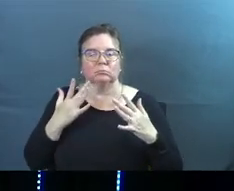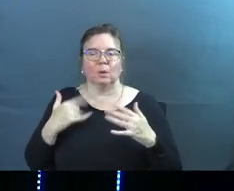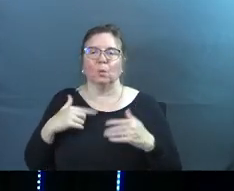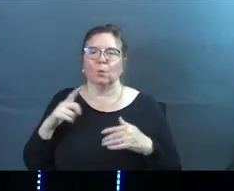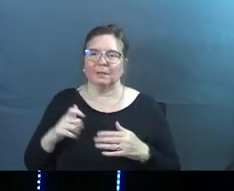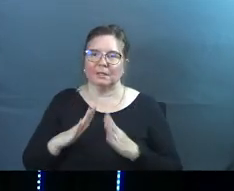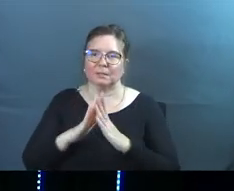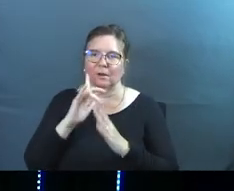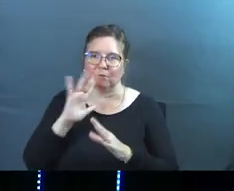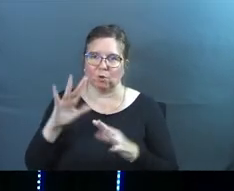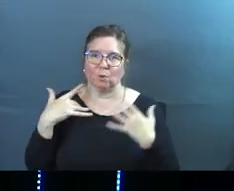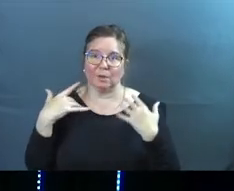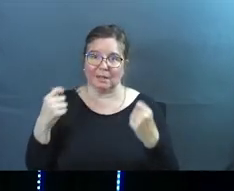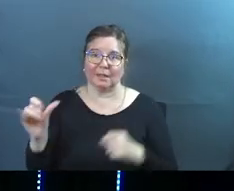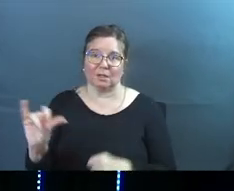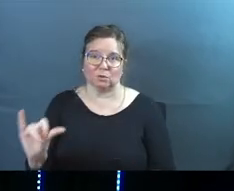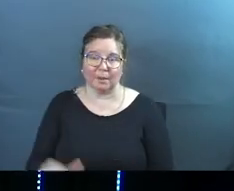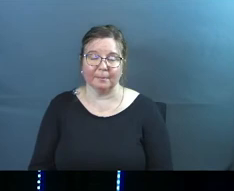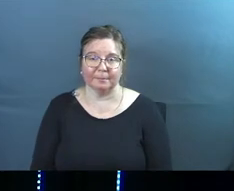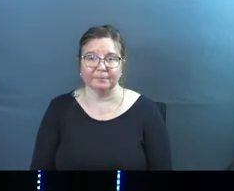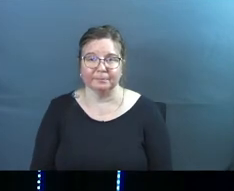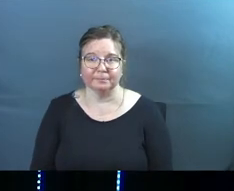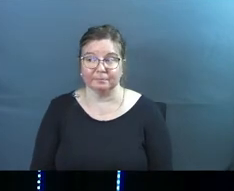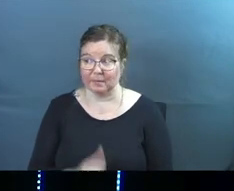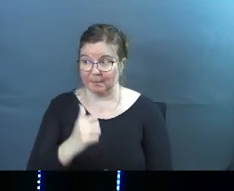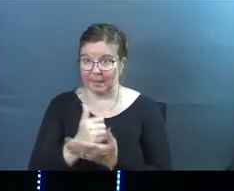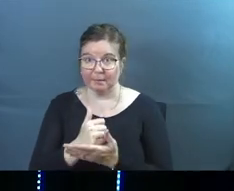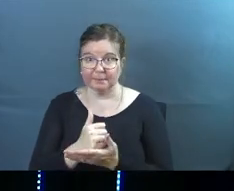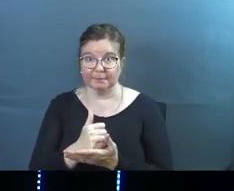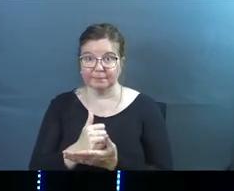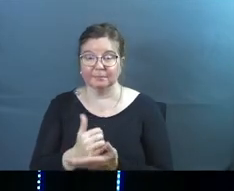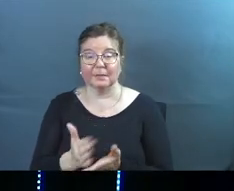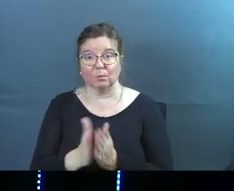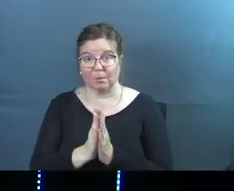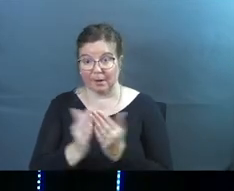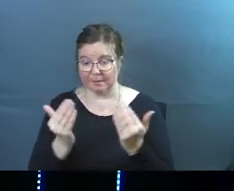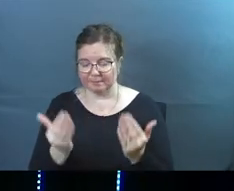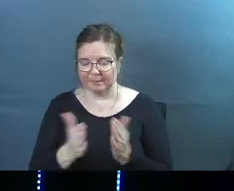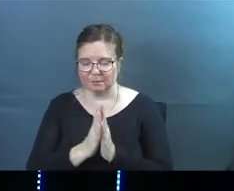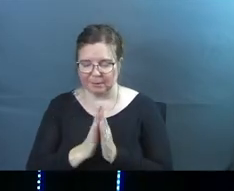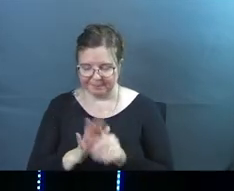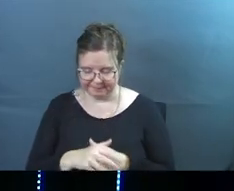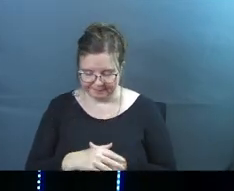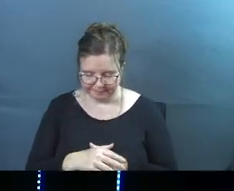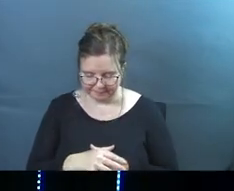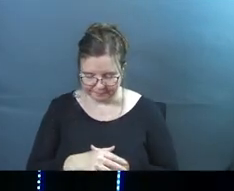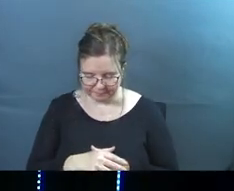we need to pray for your healing as well amen can we pray let's pray